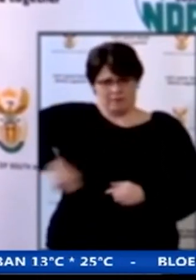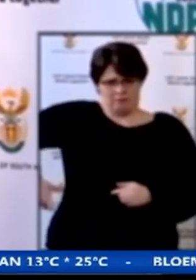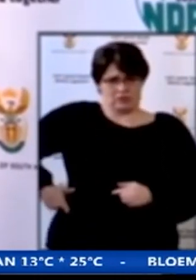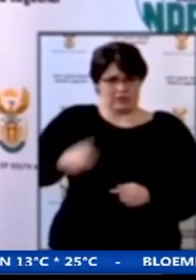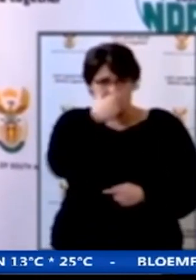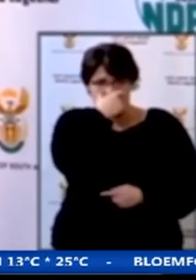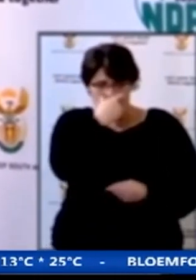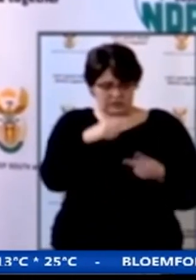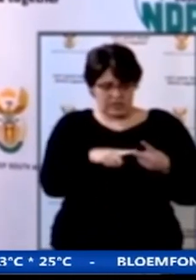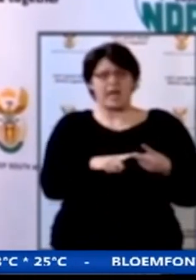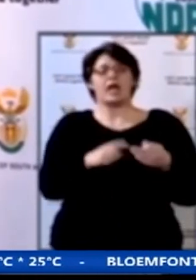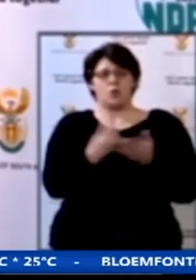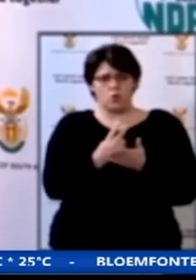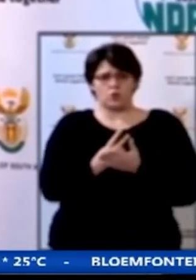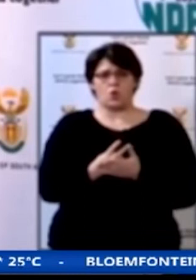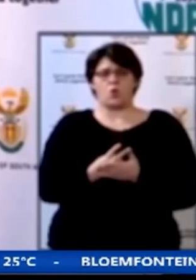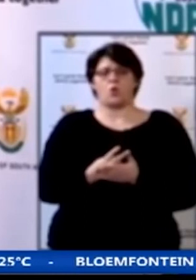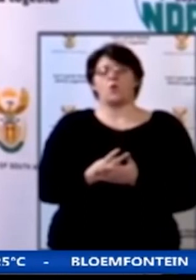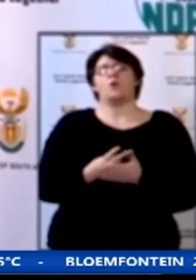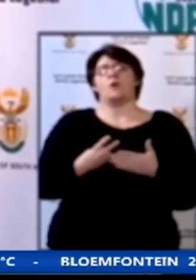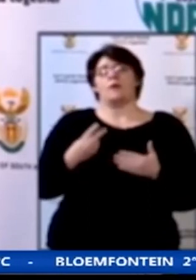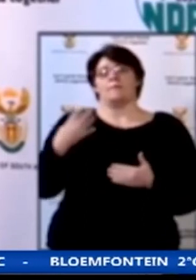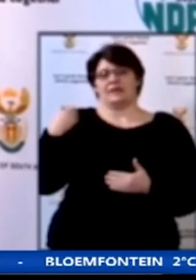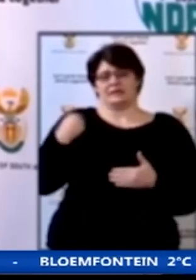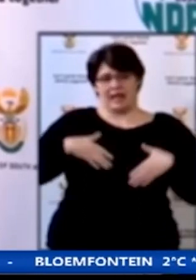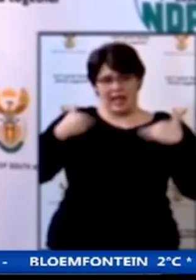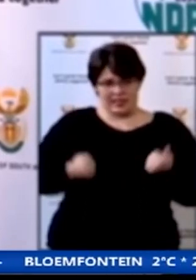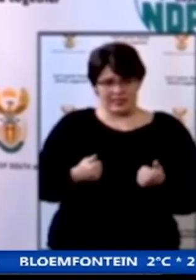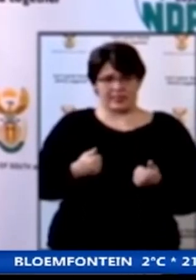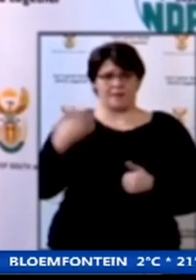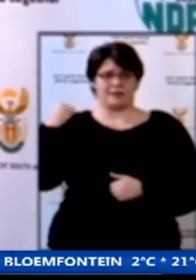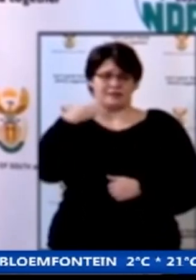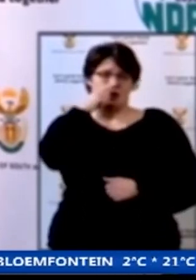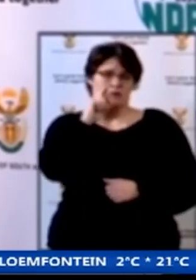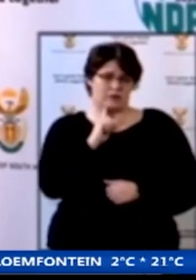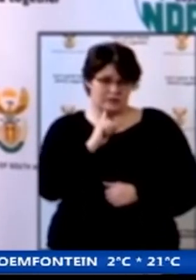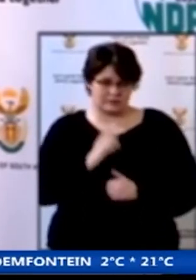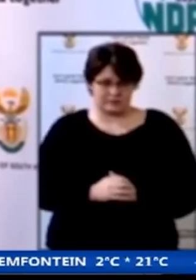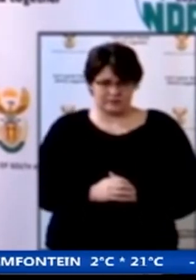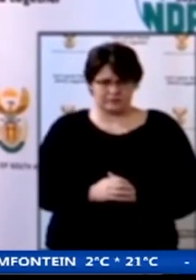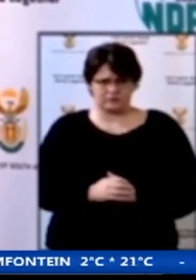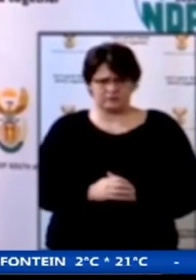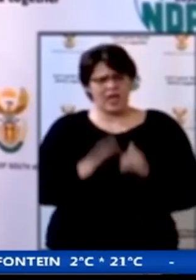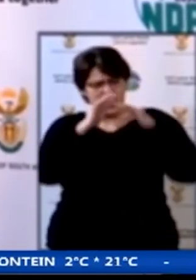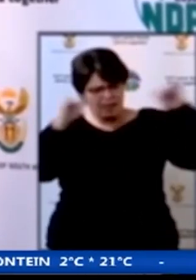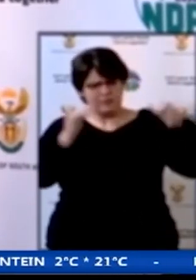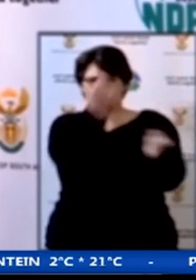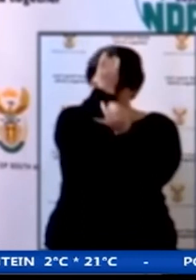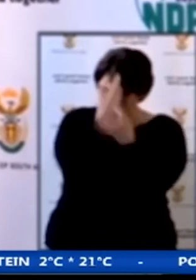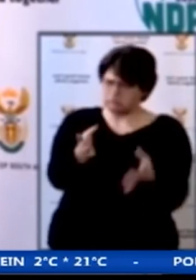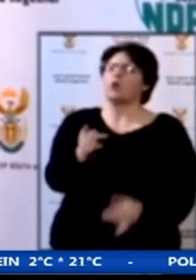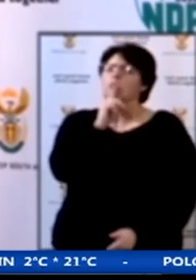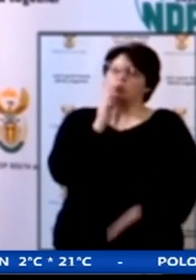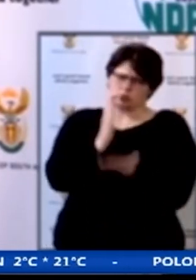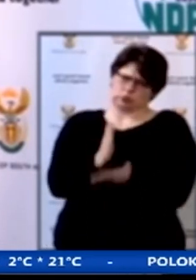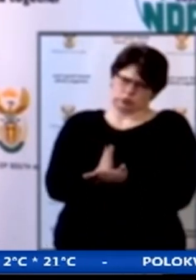and the Minister of Health Dr. Zwerim Kize cabinet wishes to assure the nation that